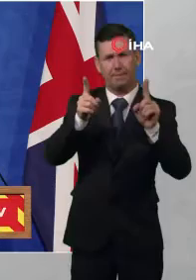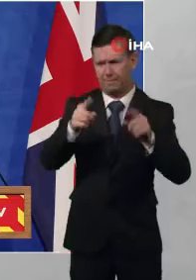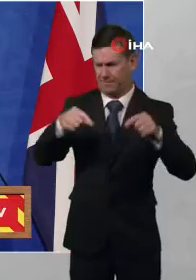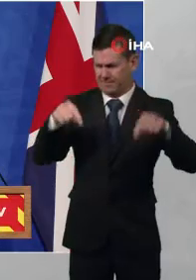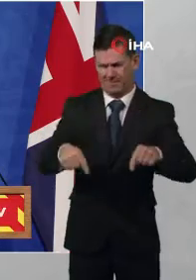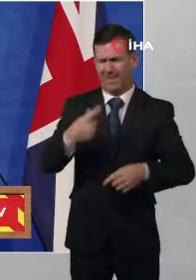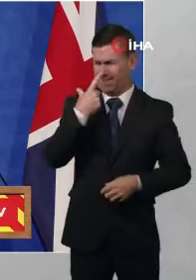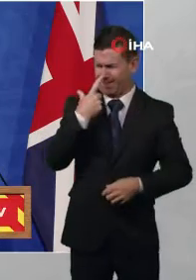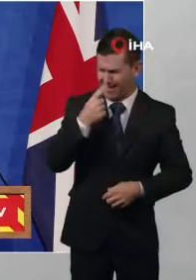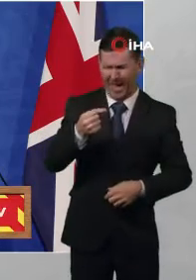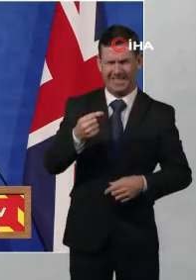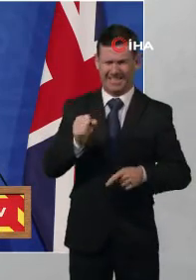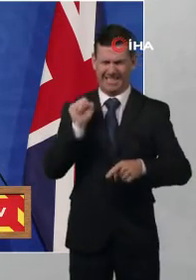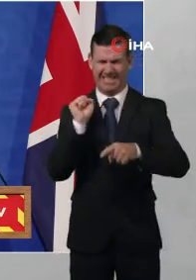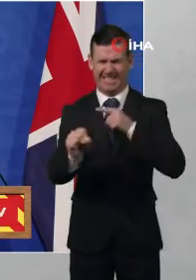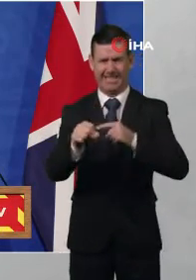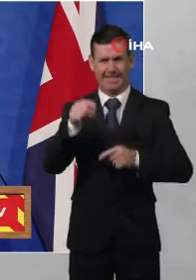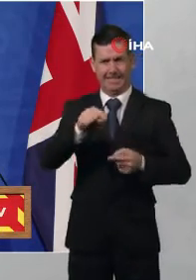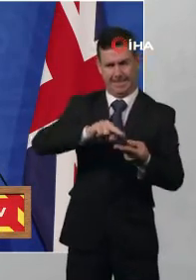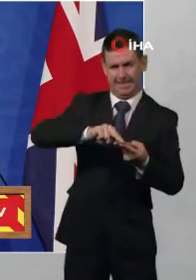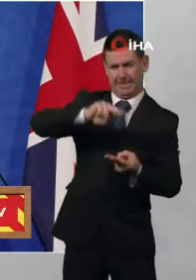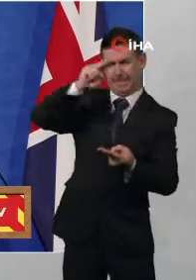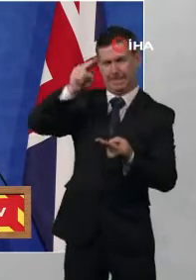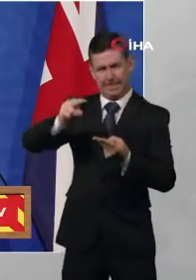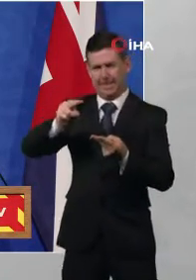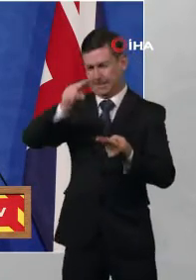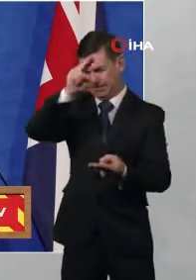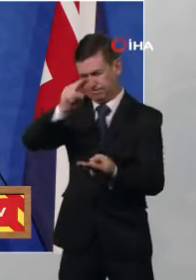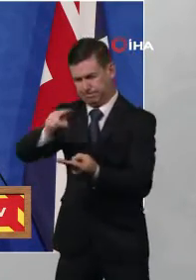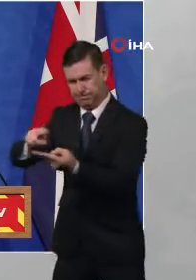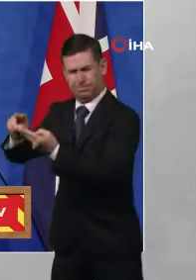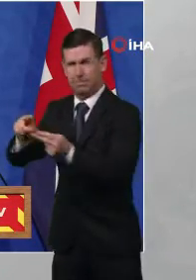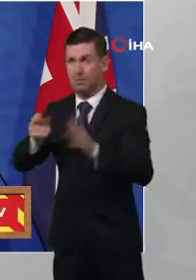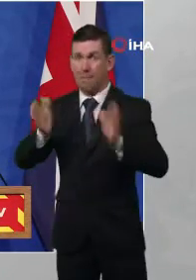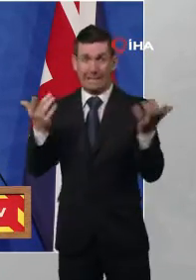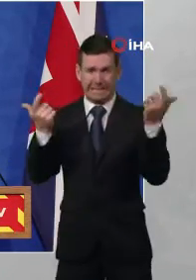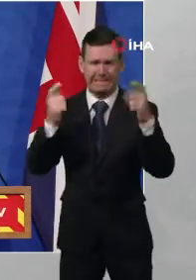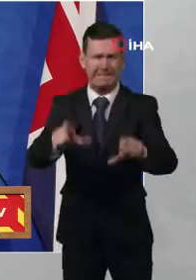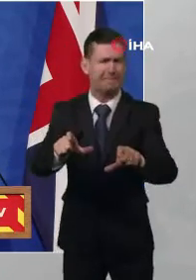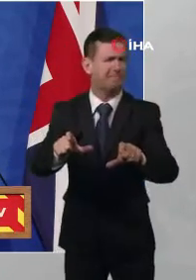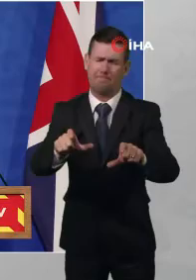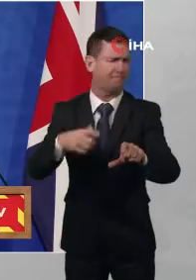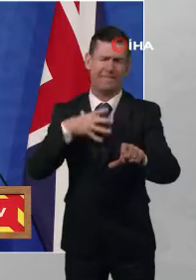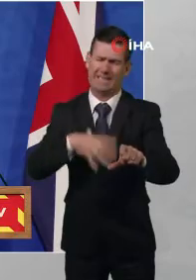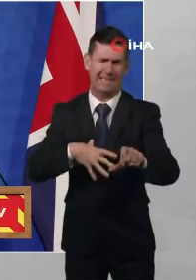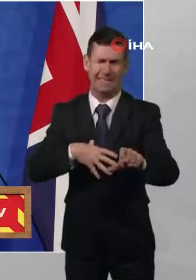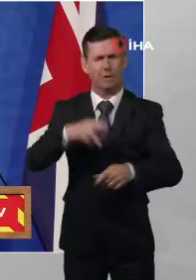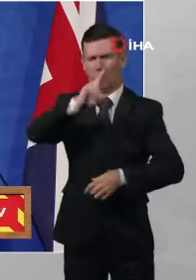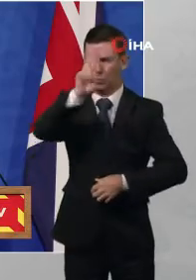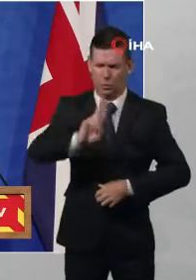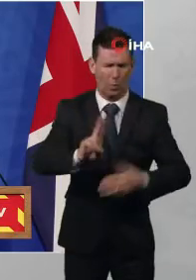wave without shutting down our country once again. We can keep our schools and our businesses open